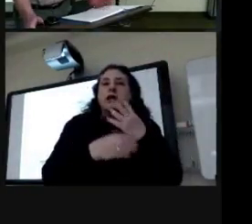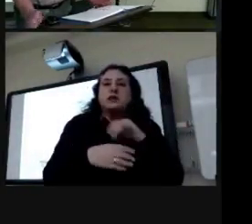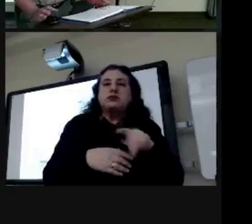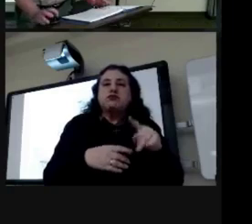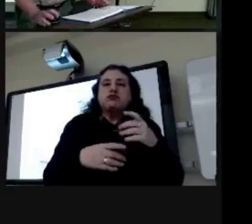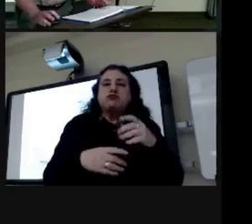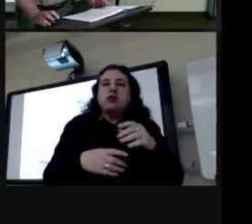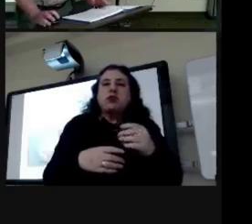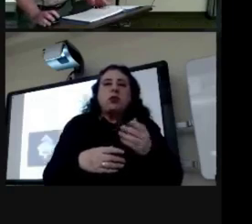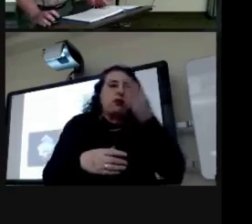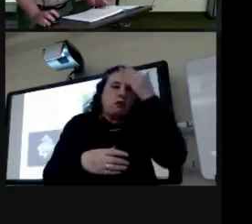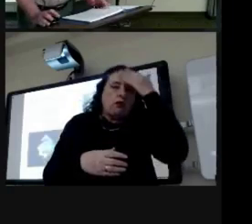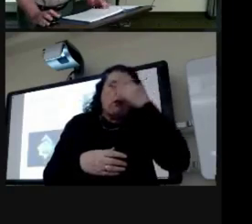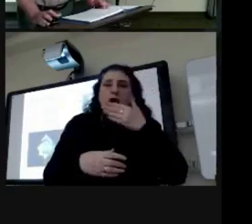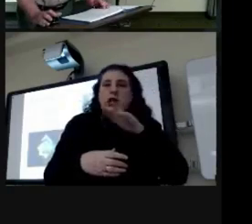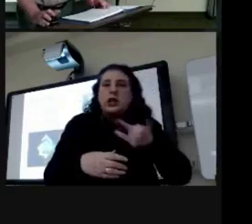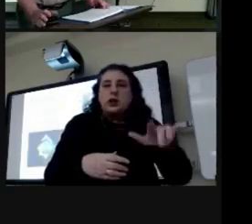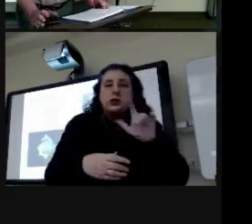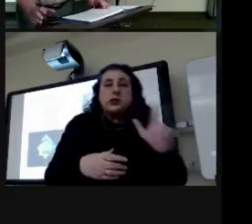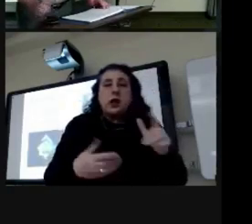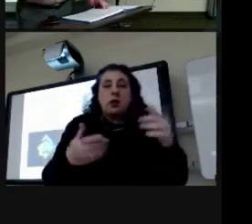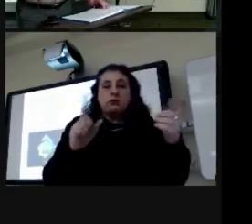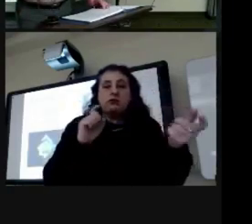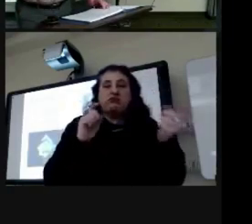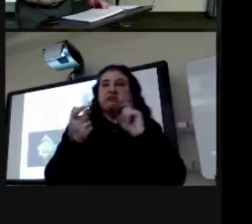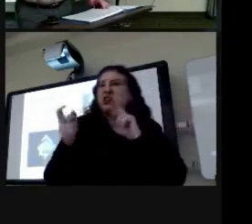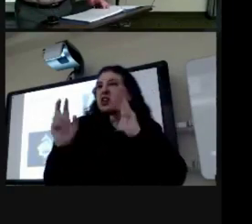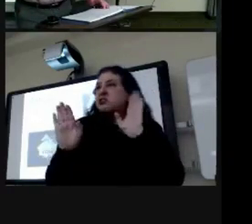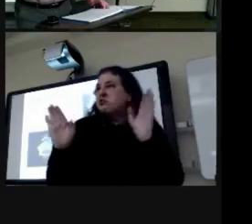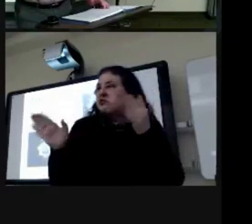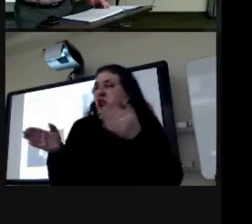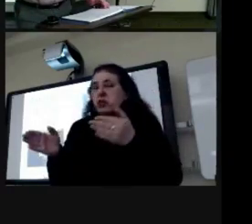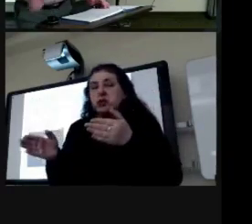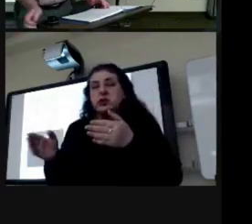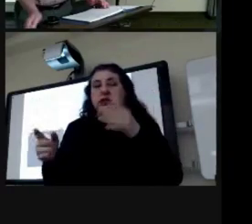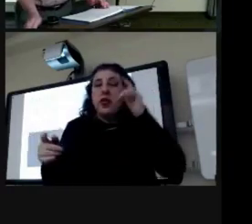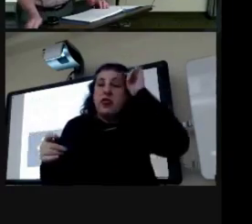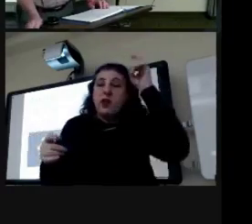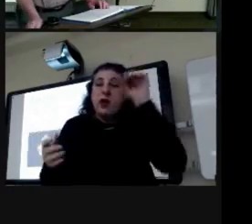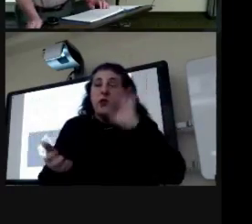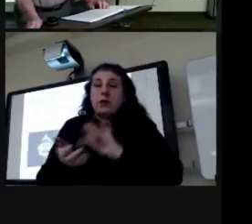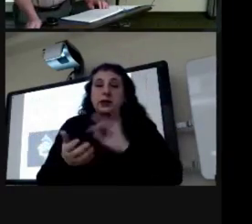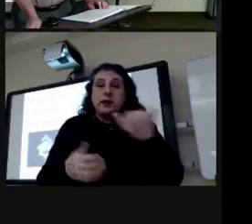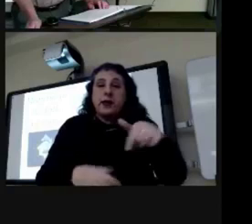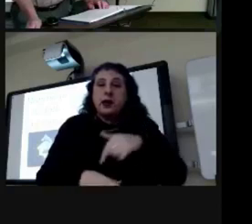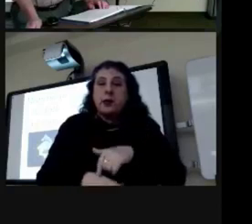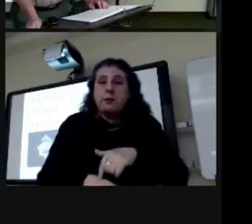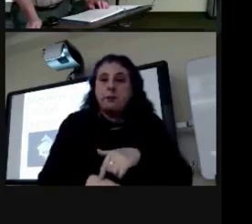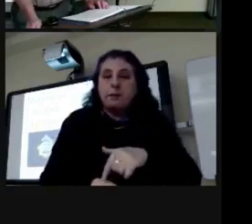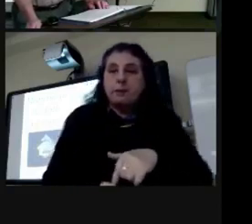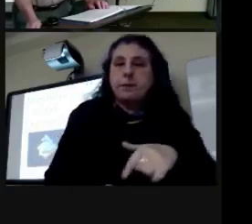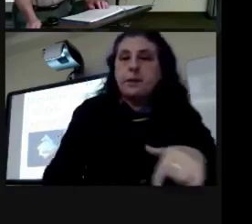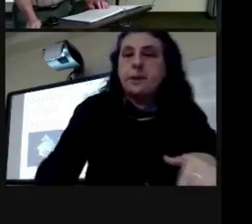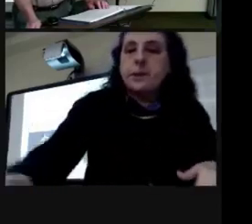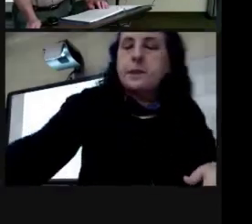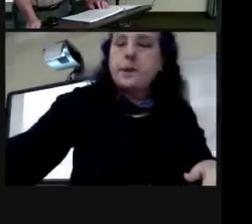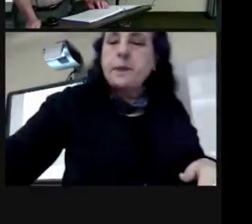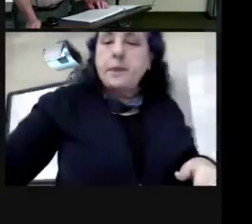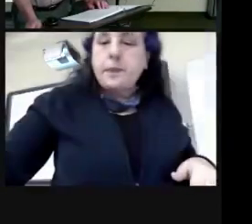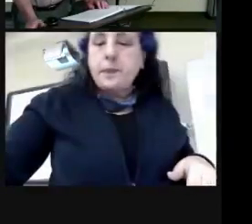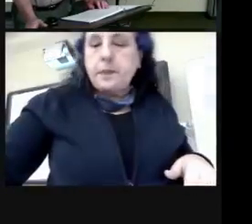bit about the theory of medicine now um so there are two um i'll cover